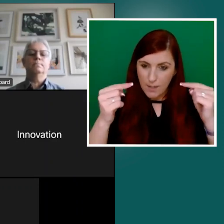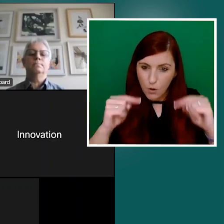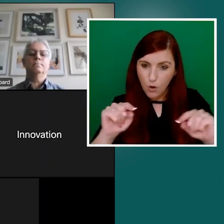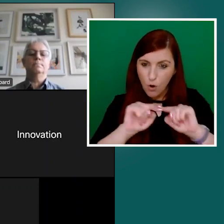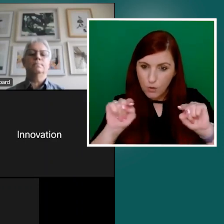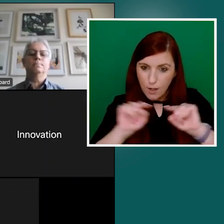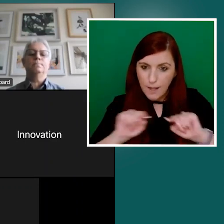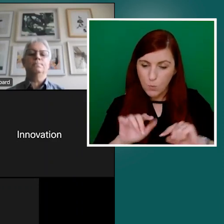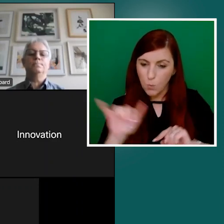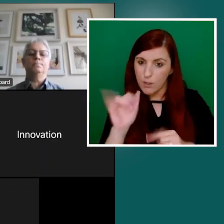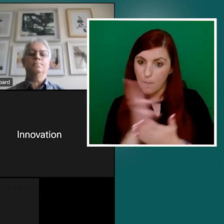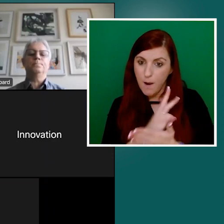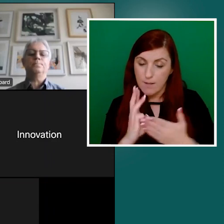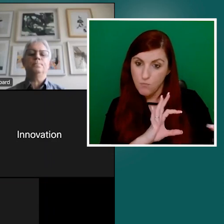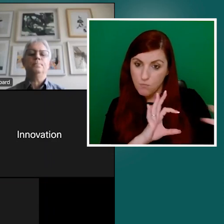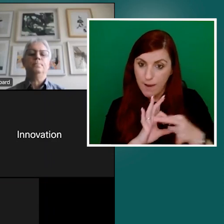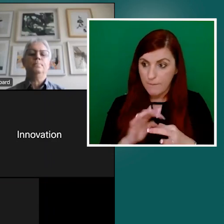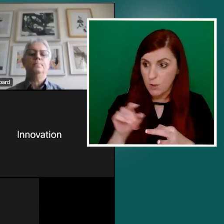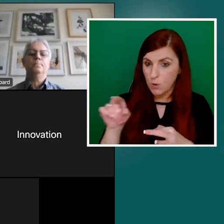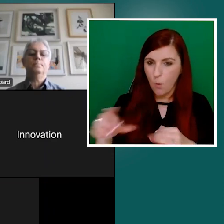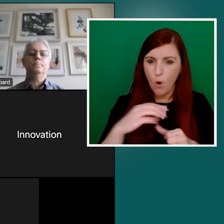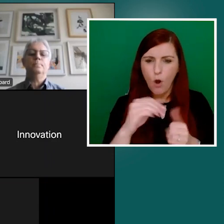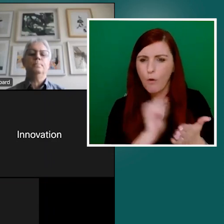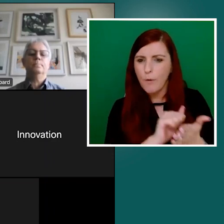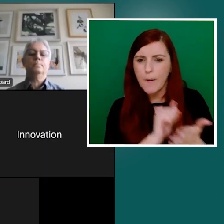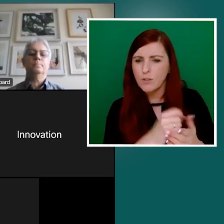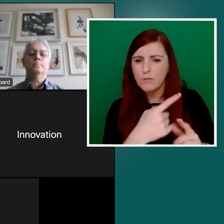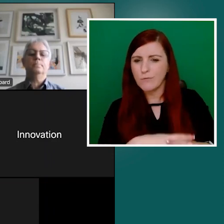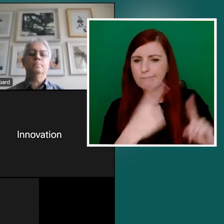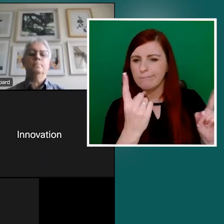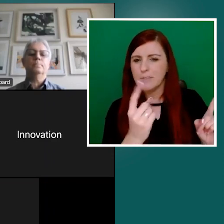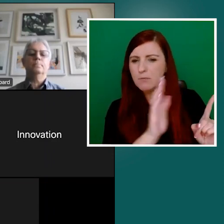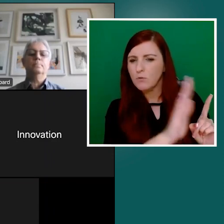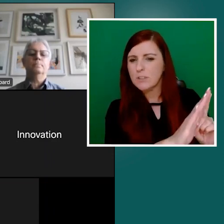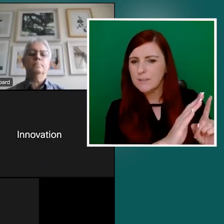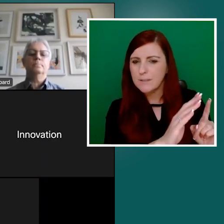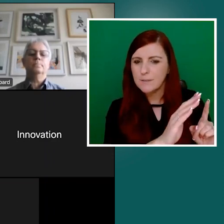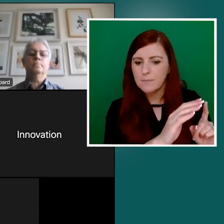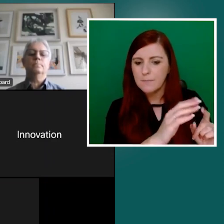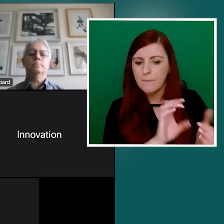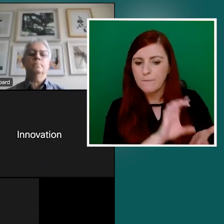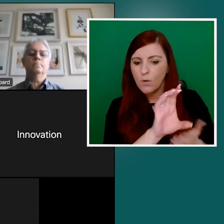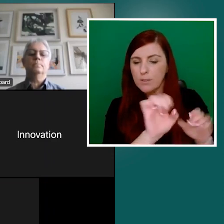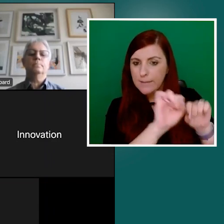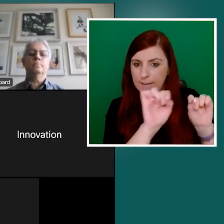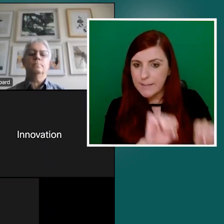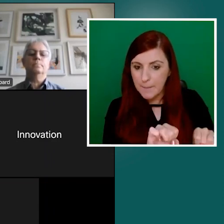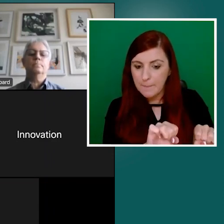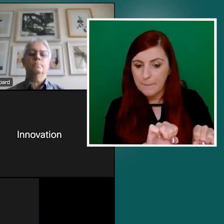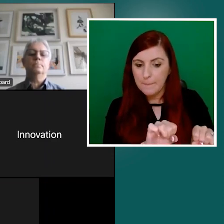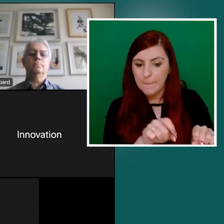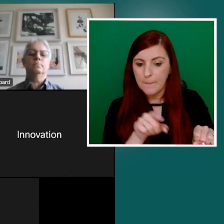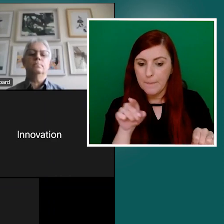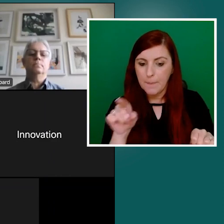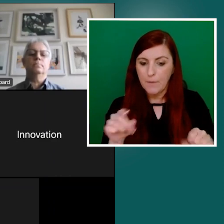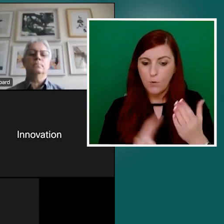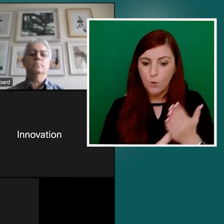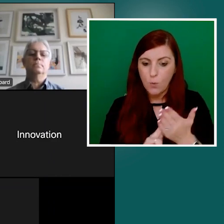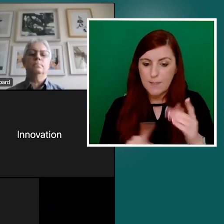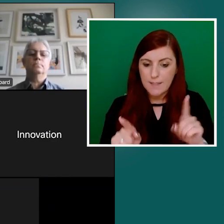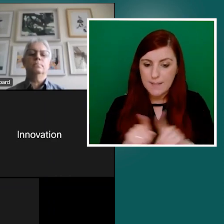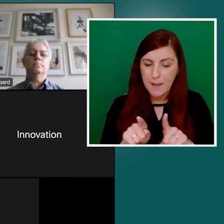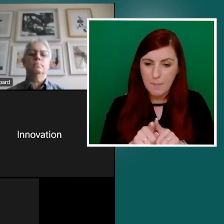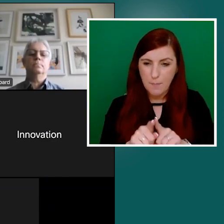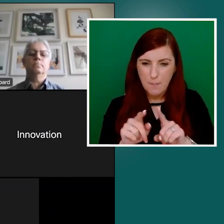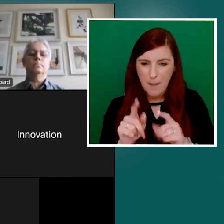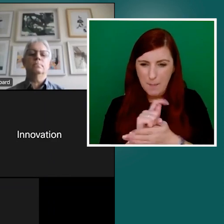The other pages are for a different funding scheme. It uses the same application format. We don't need to worry about that. Just read this